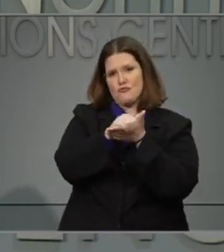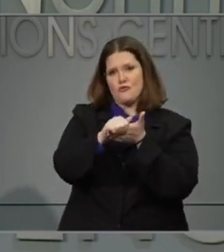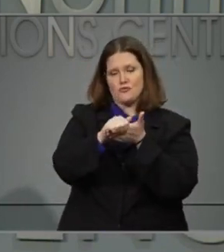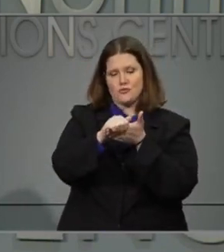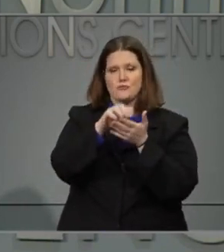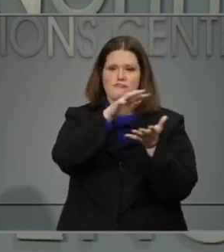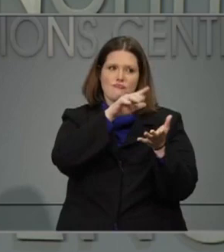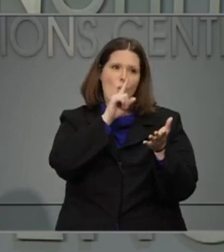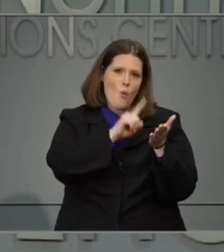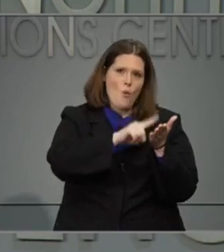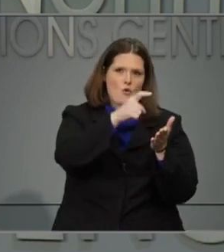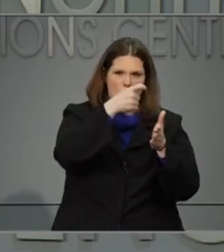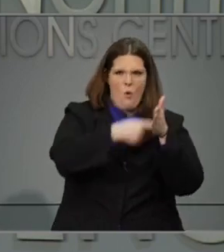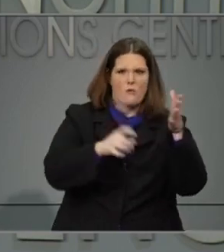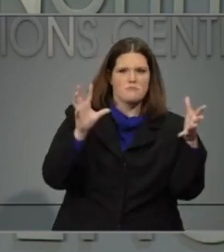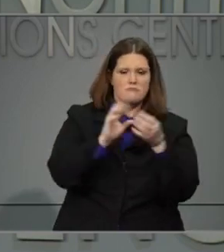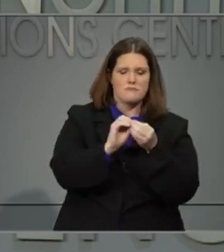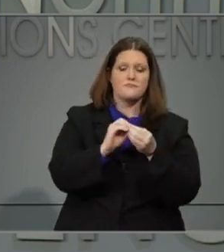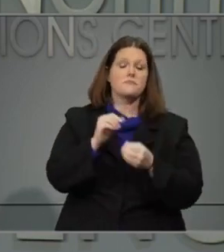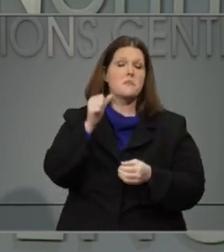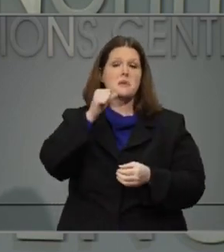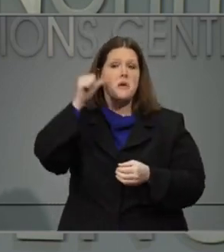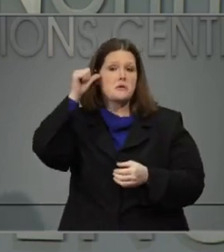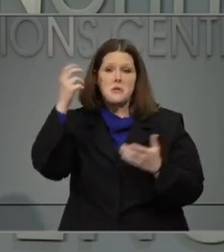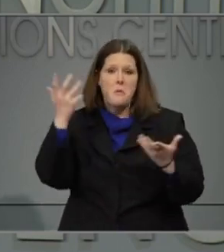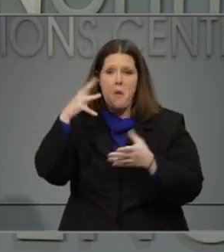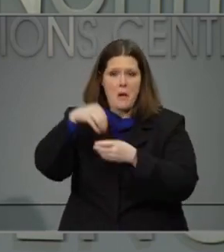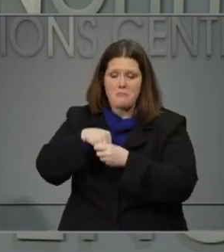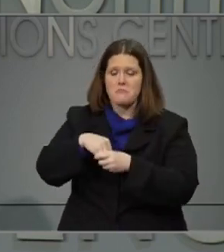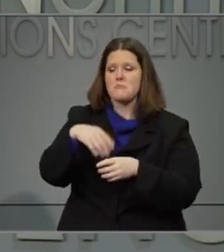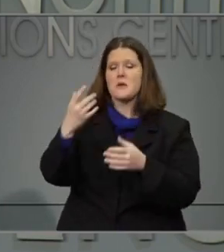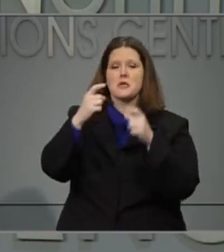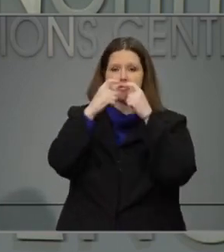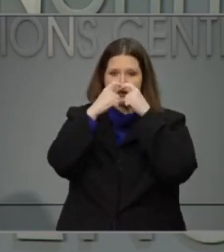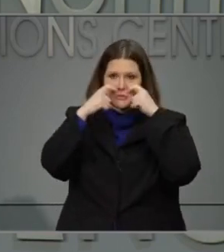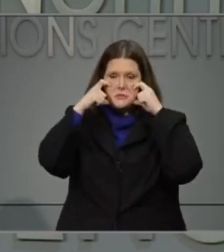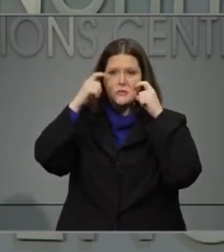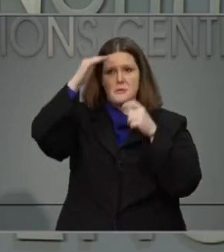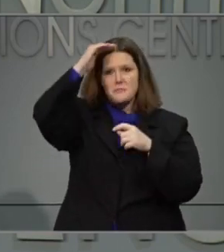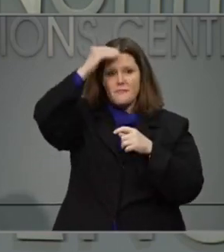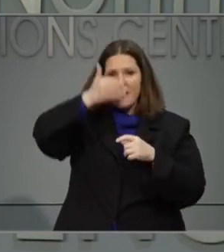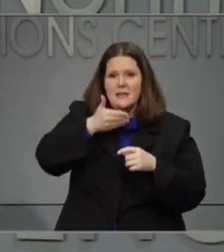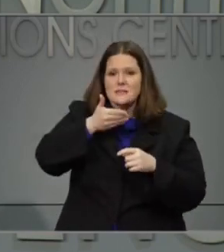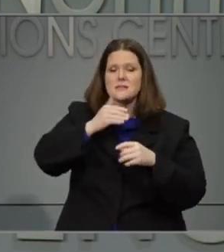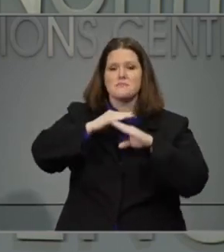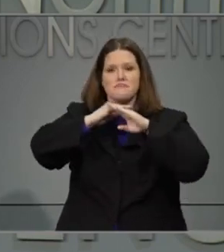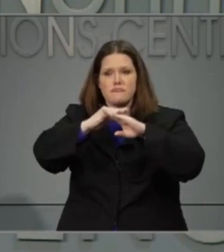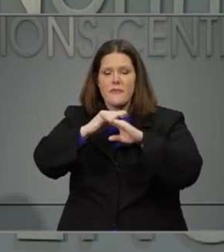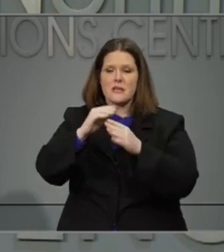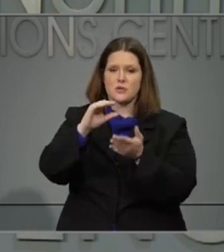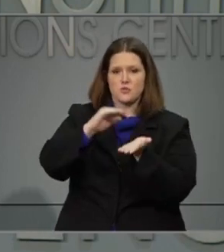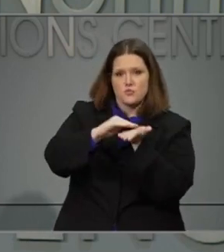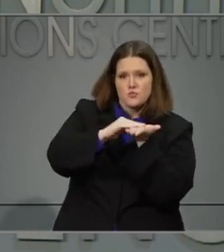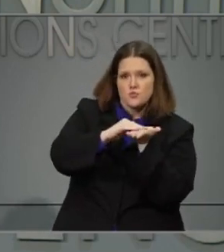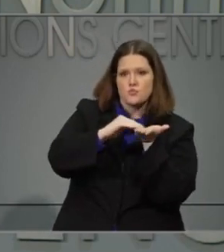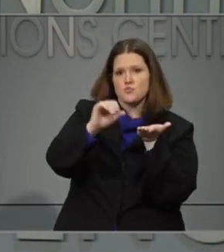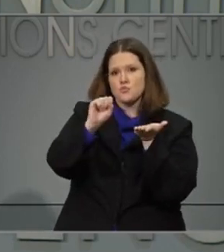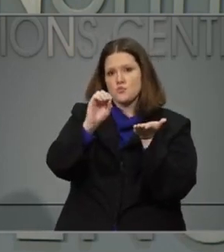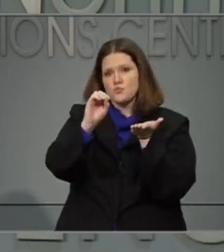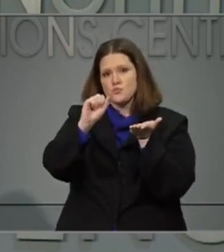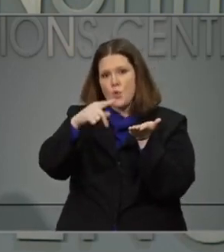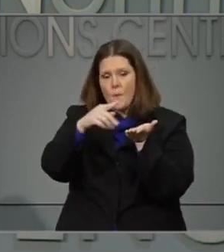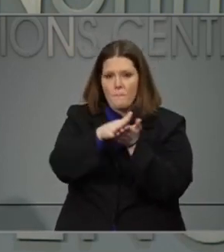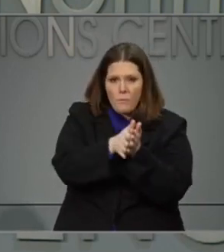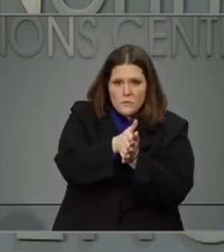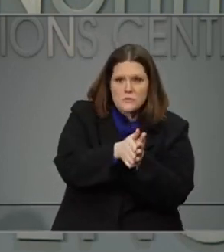yesterday's items that we received were several shipments of face shields along with face masks, masks, and soap. We shipped supplies to